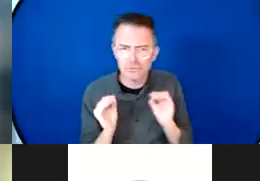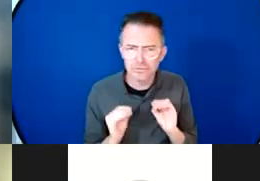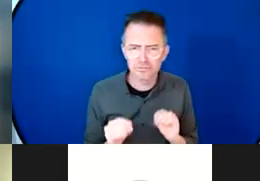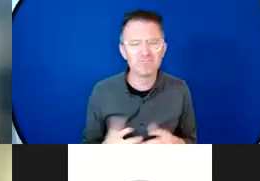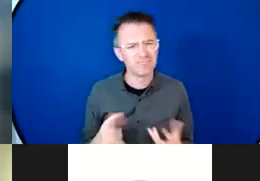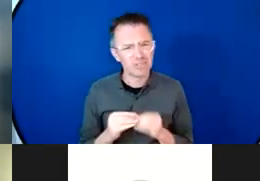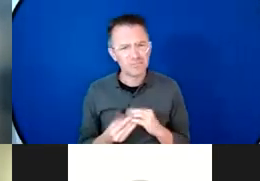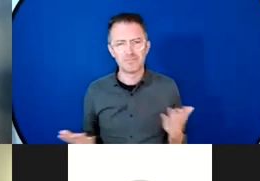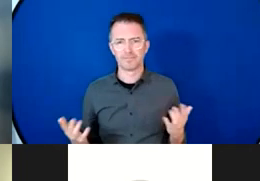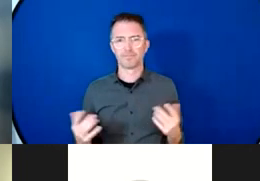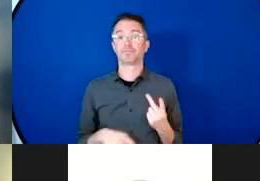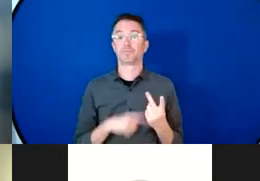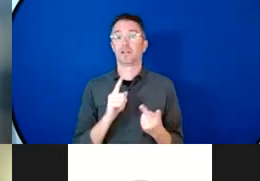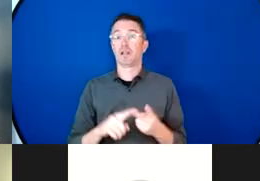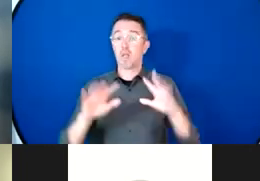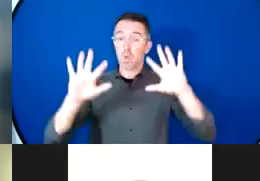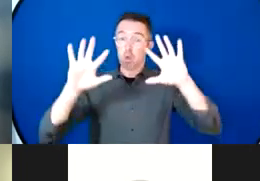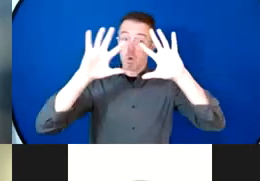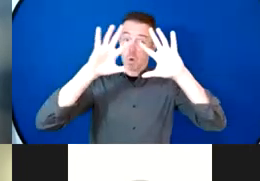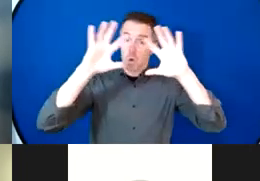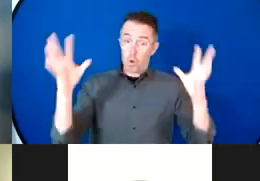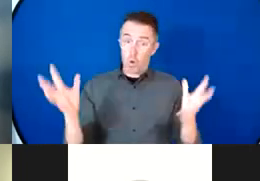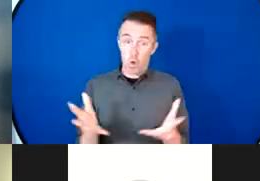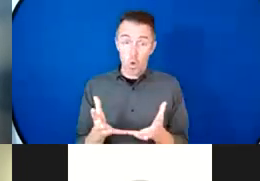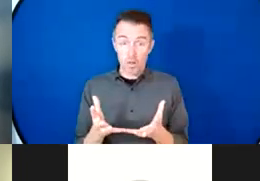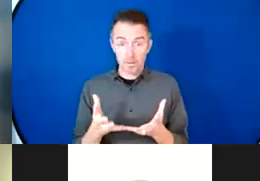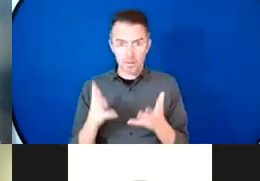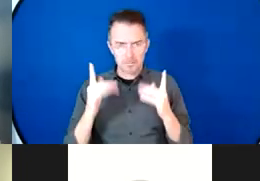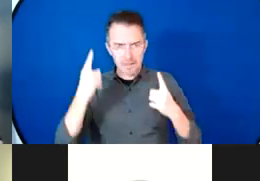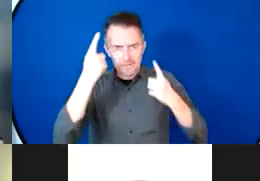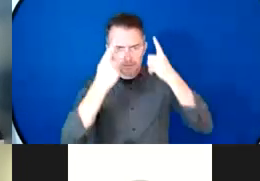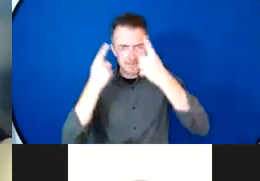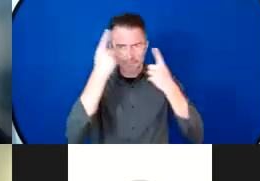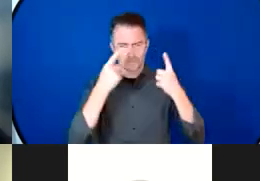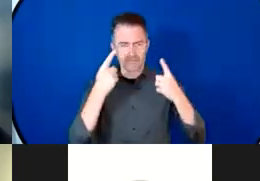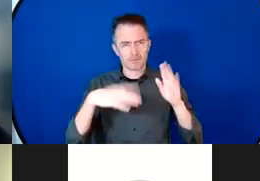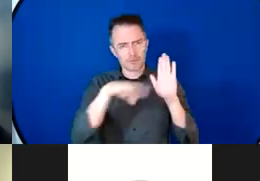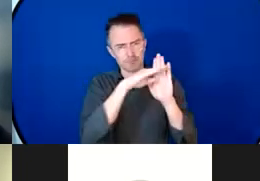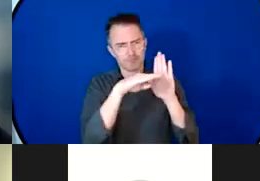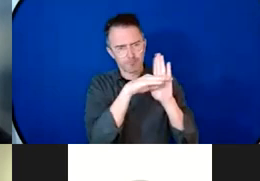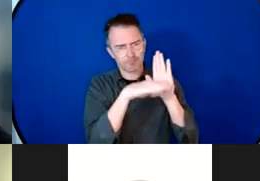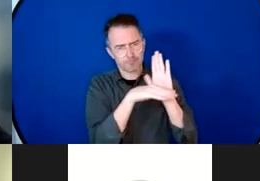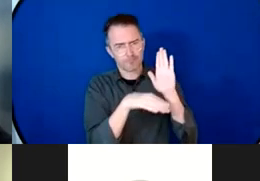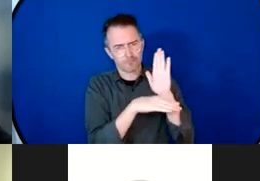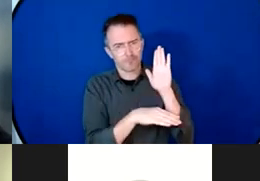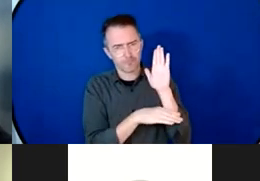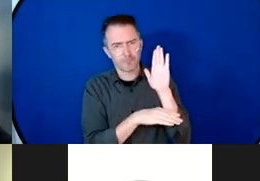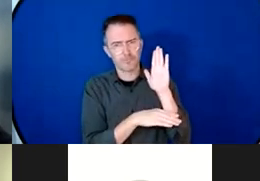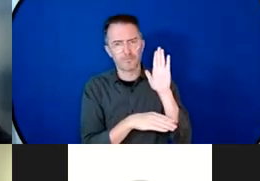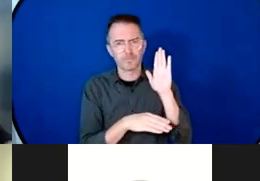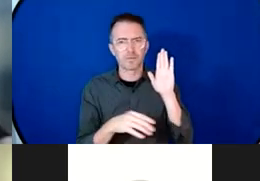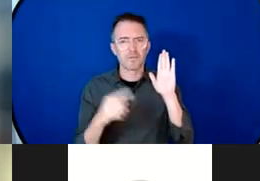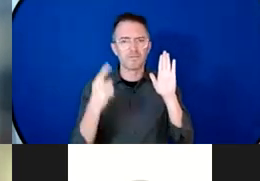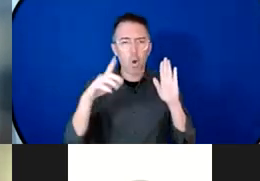community has established standards for the acute phase of any emergency called the minimum initial service